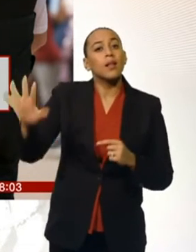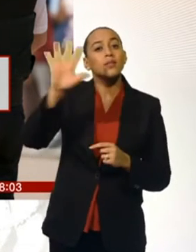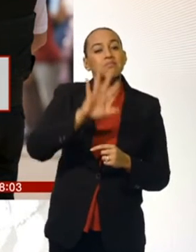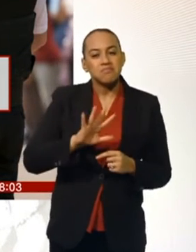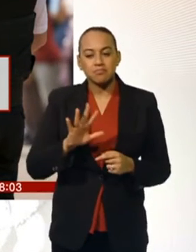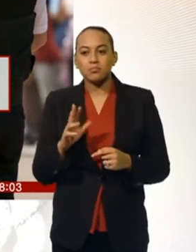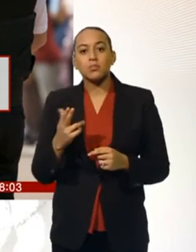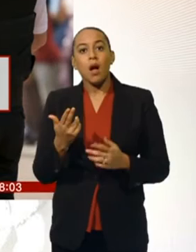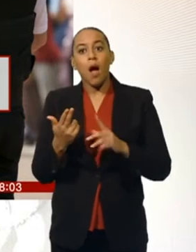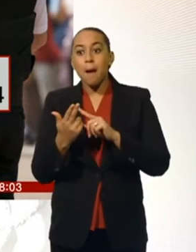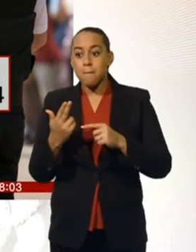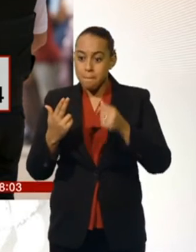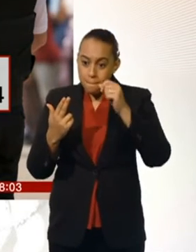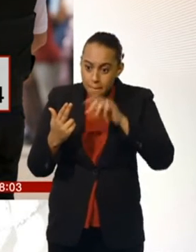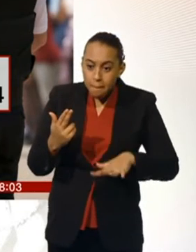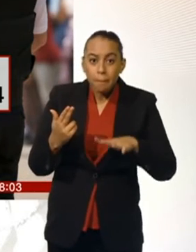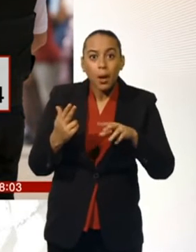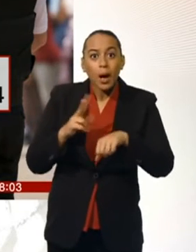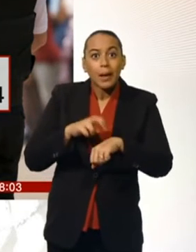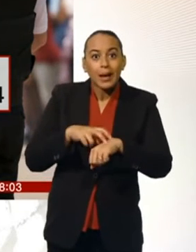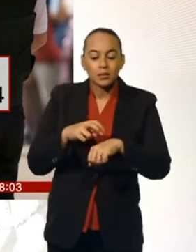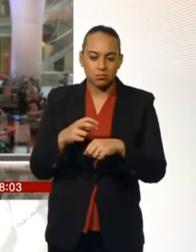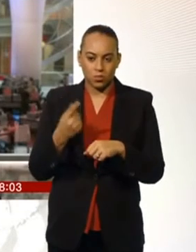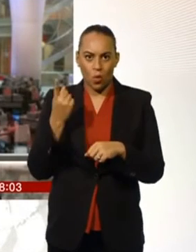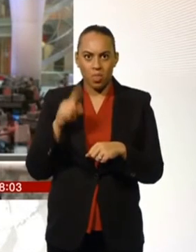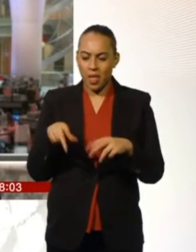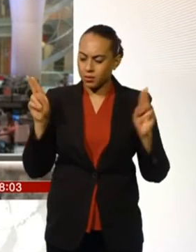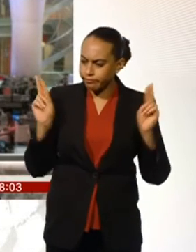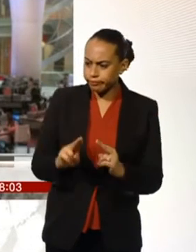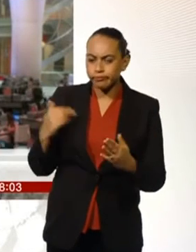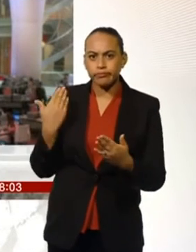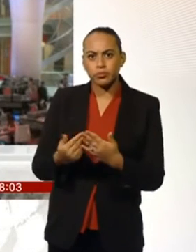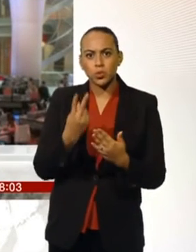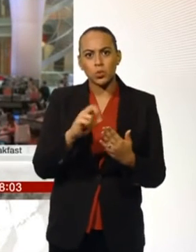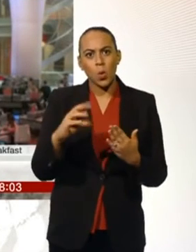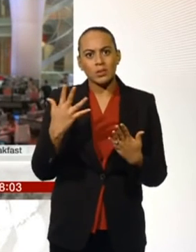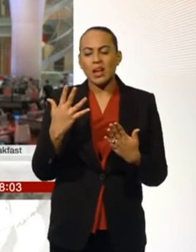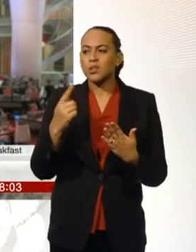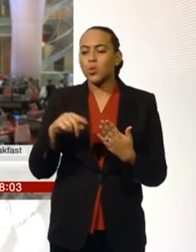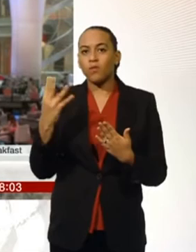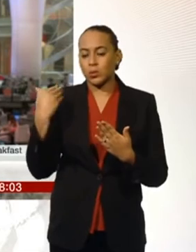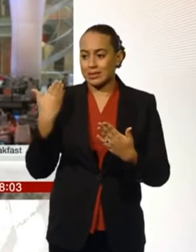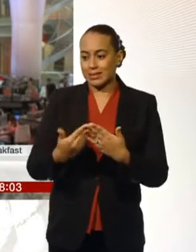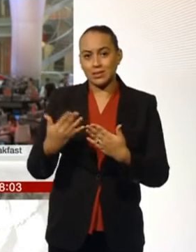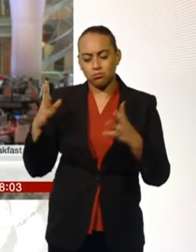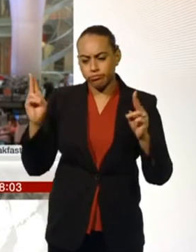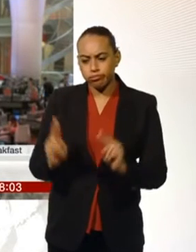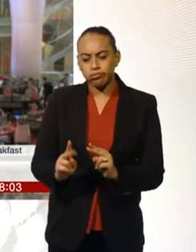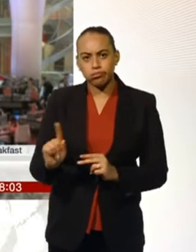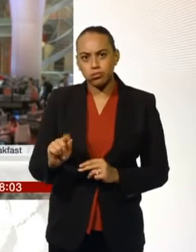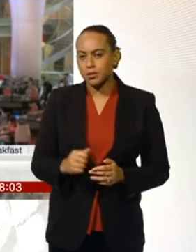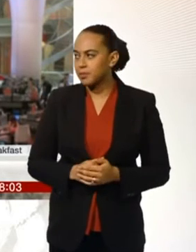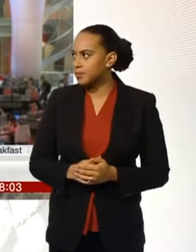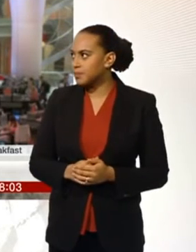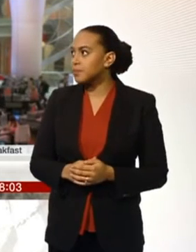officers fell by a thousand between 2010 and 2014. We need to recognise that all our firearms officers in the Metropolitan Police are